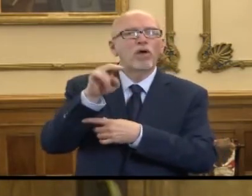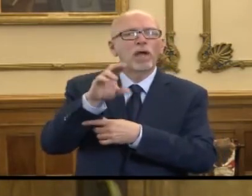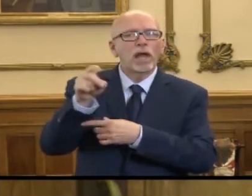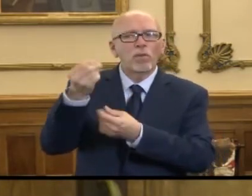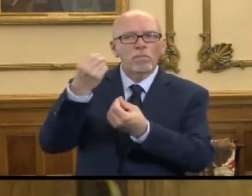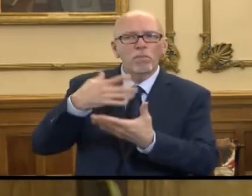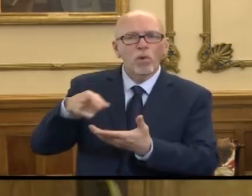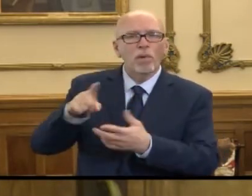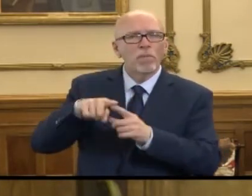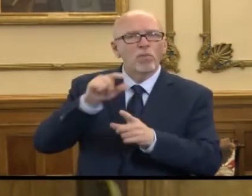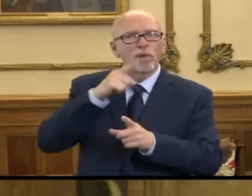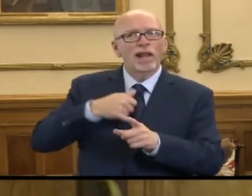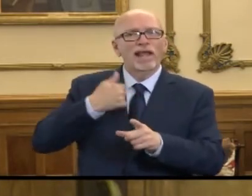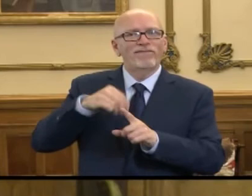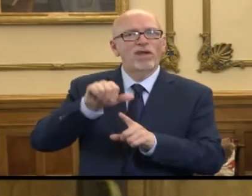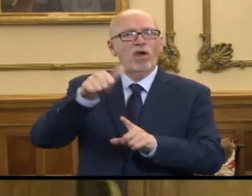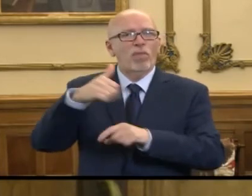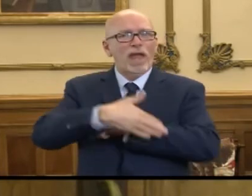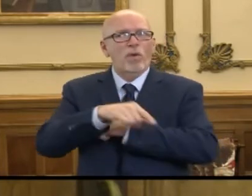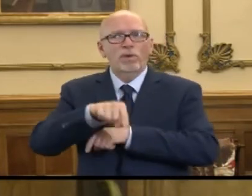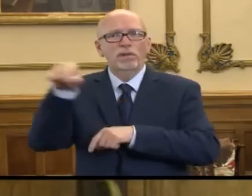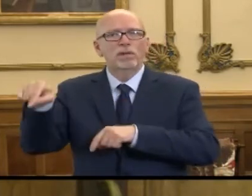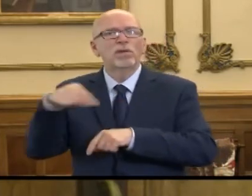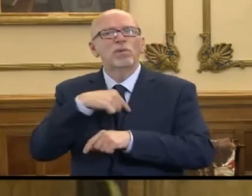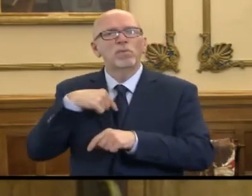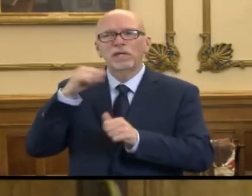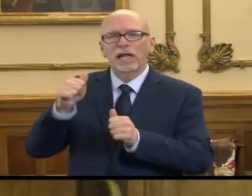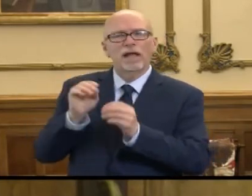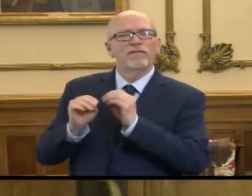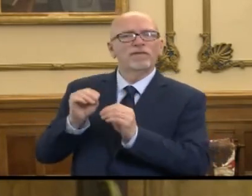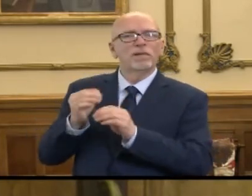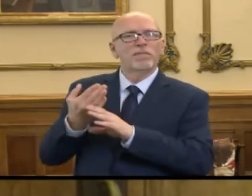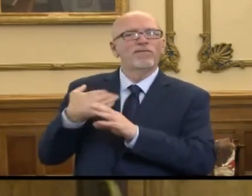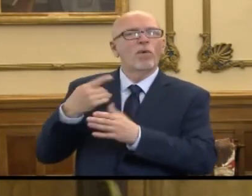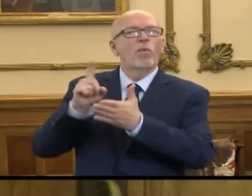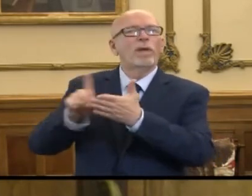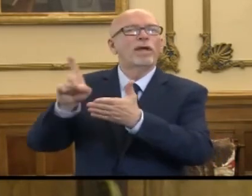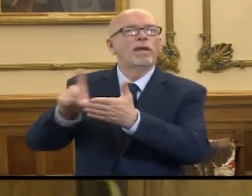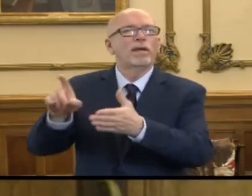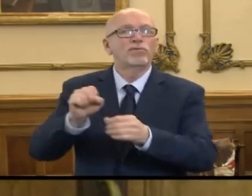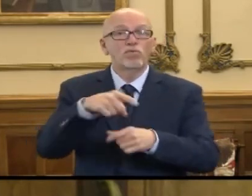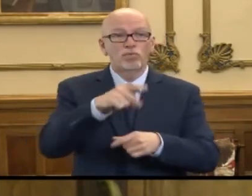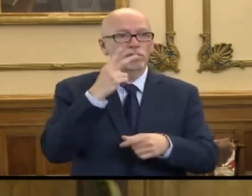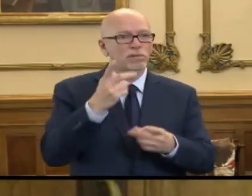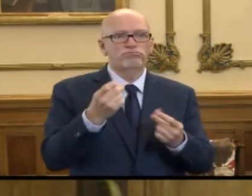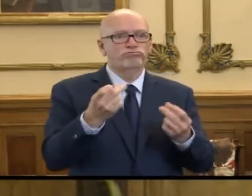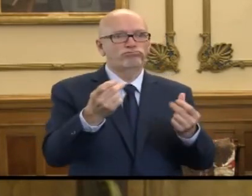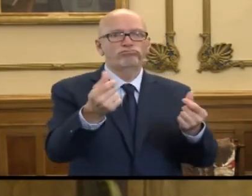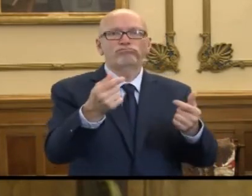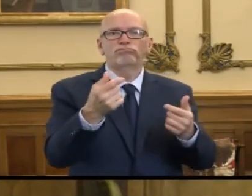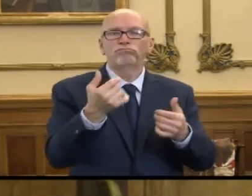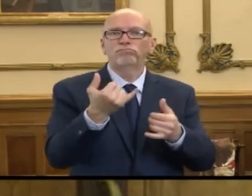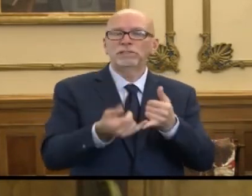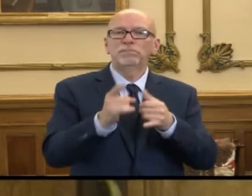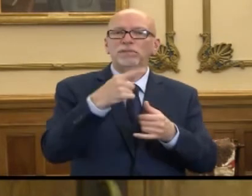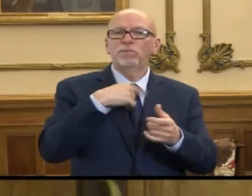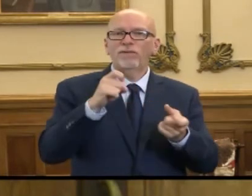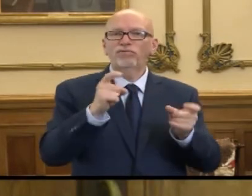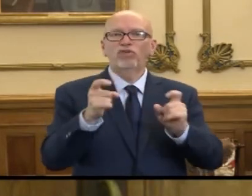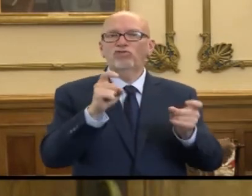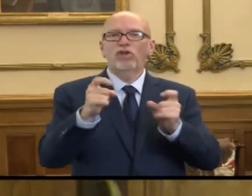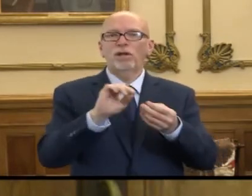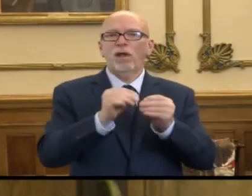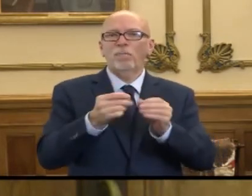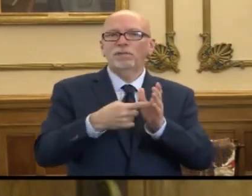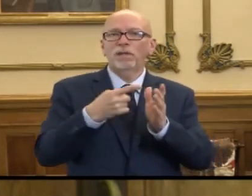but they really lived in a neighboring county, we can make that correction. So you guys are seeing real time the readjustment and fluctuation of numbers